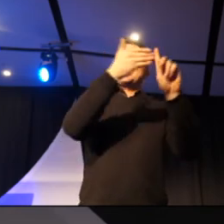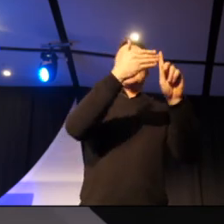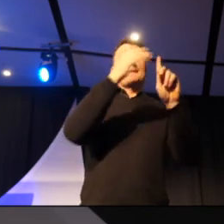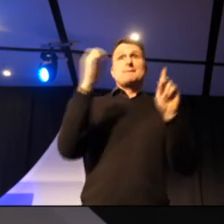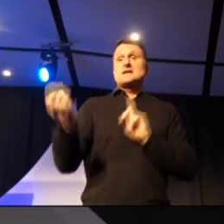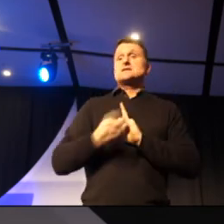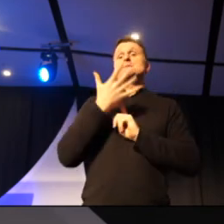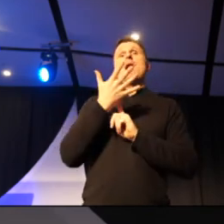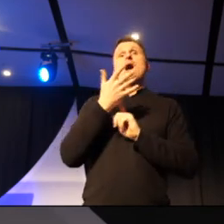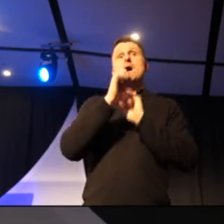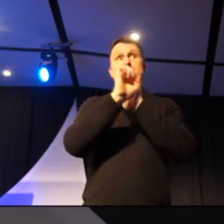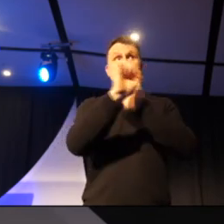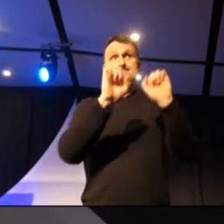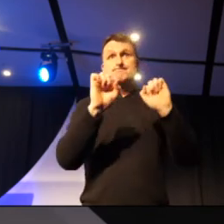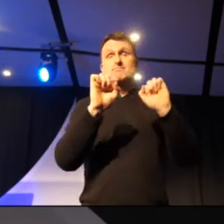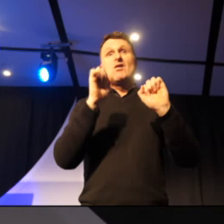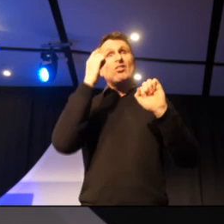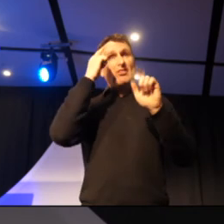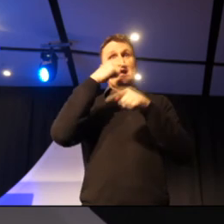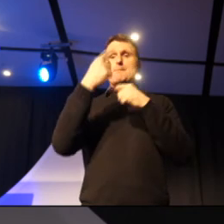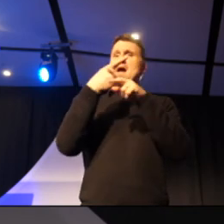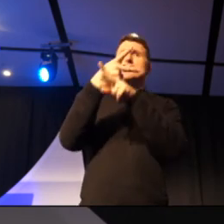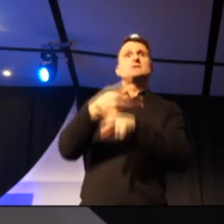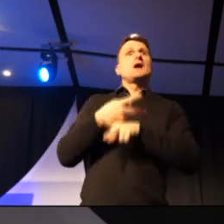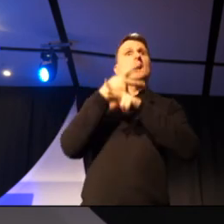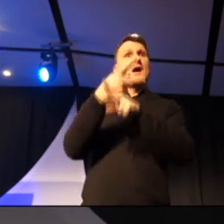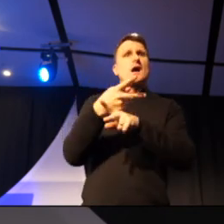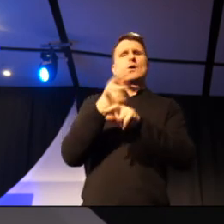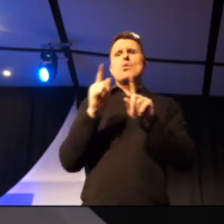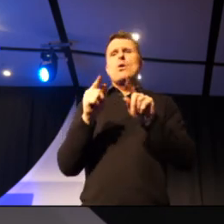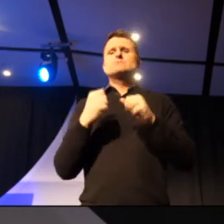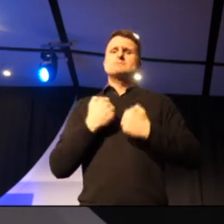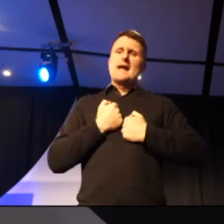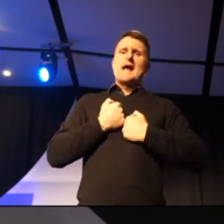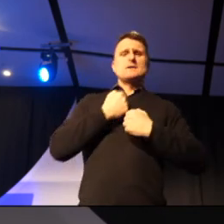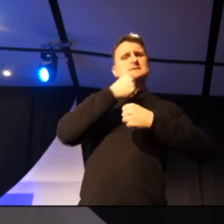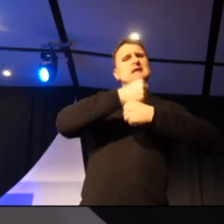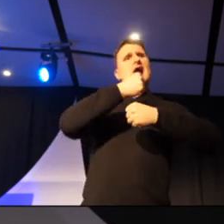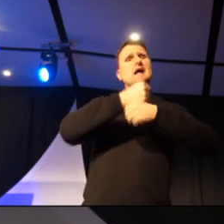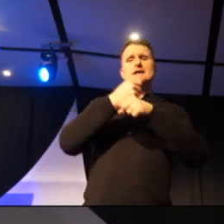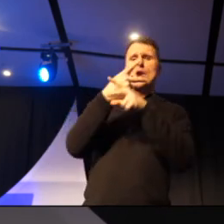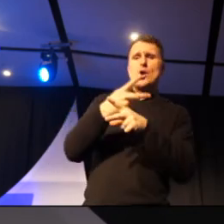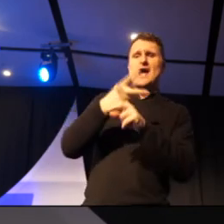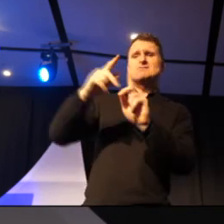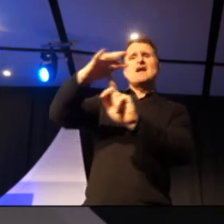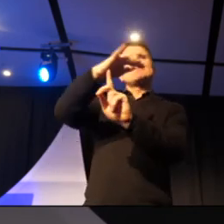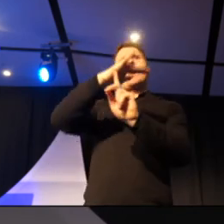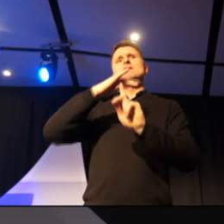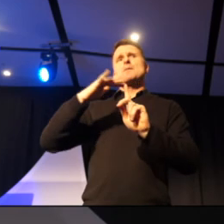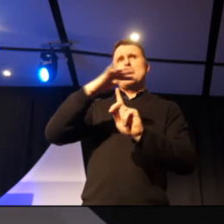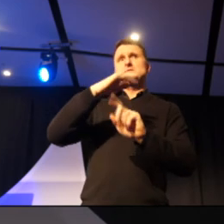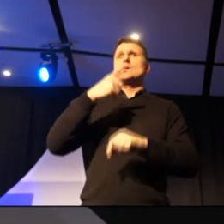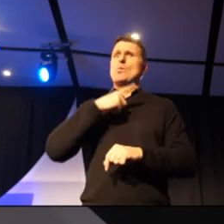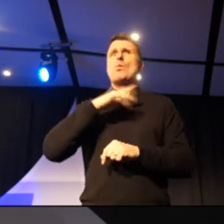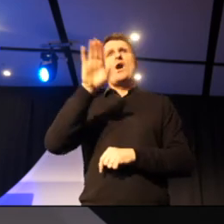and educate, thinking about kaitiakitanga, having that feeling of being a guardian for the environment. Because for our future, we still